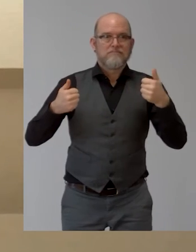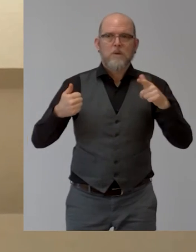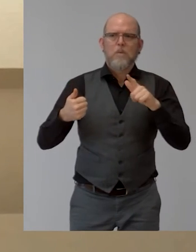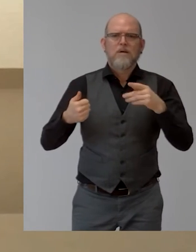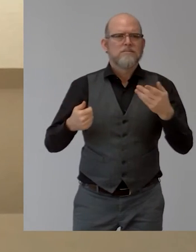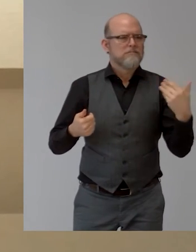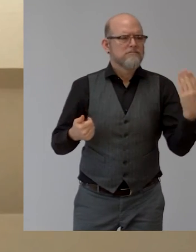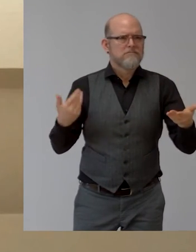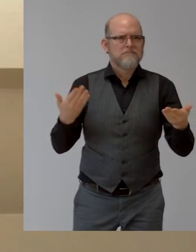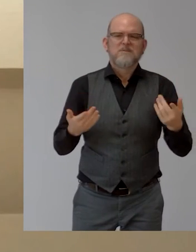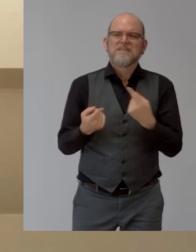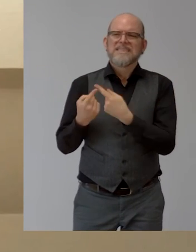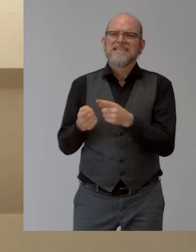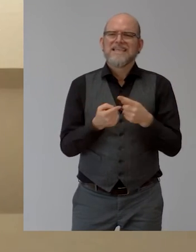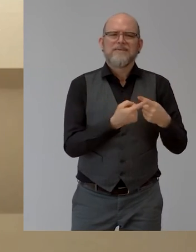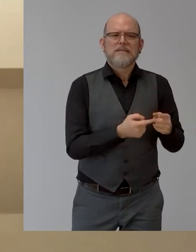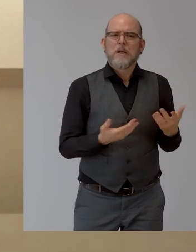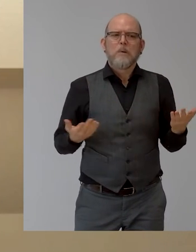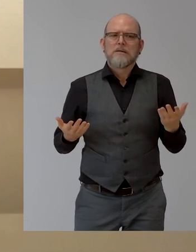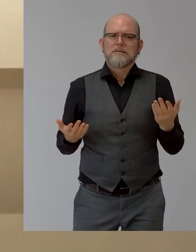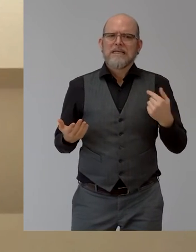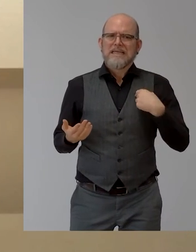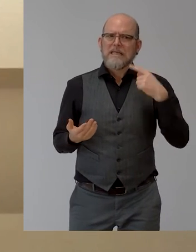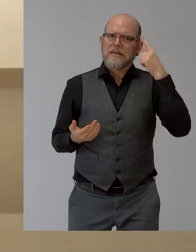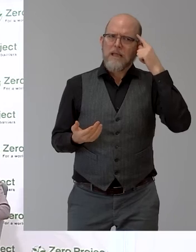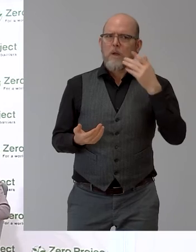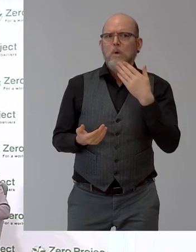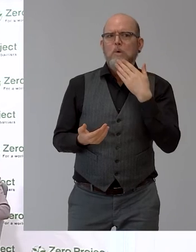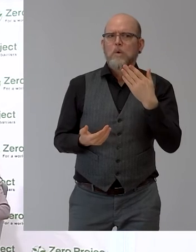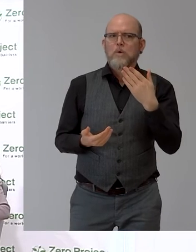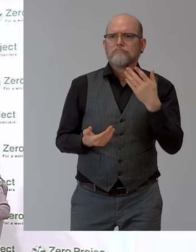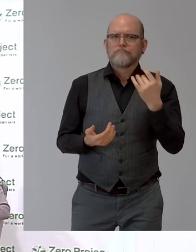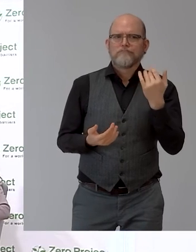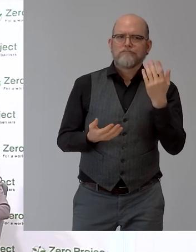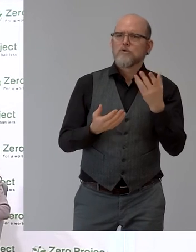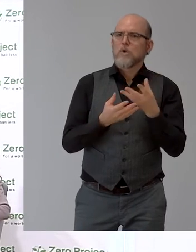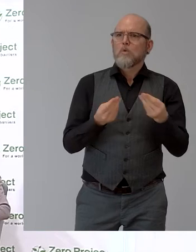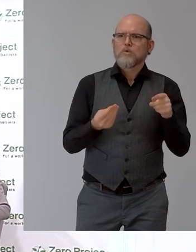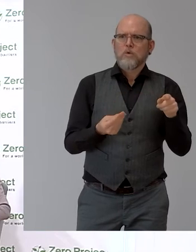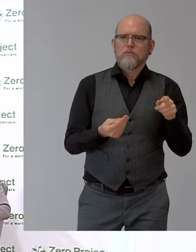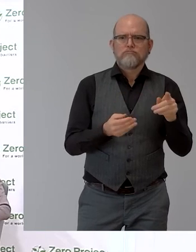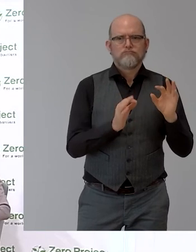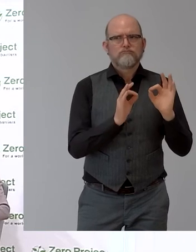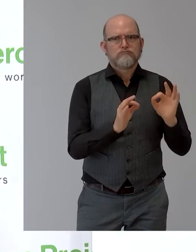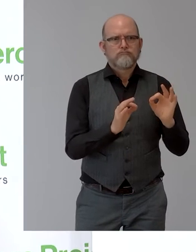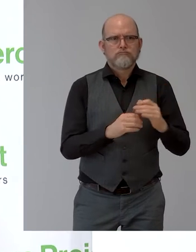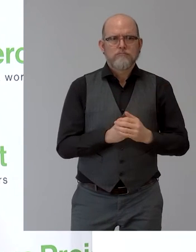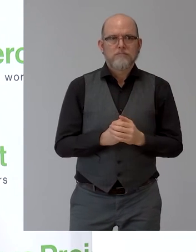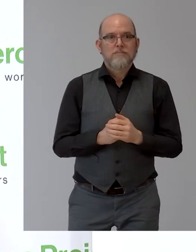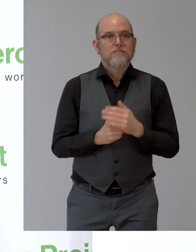addressing a very relevant challenge. all the best for the team. Thank you, Marcus. Samira, please. I agree,